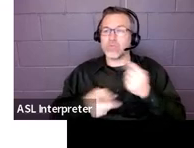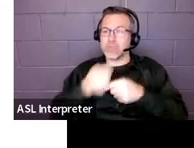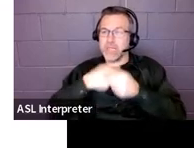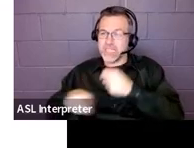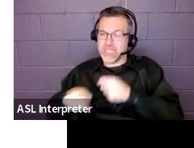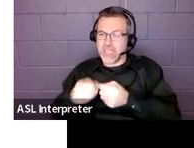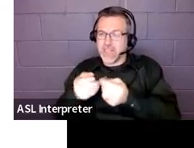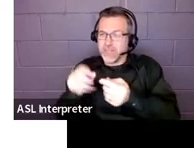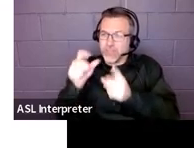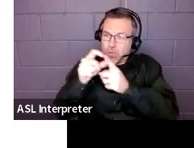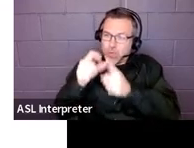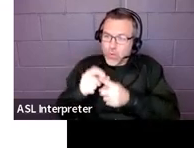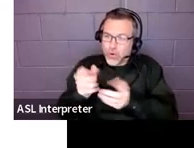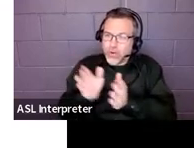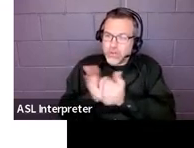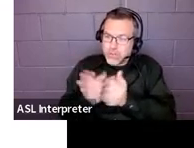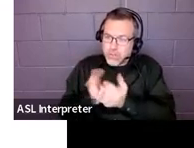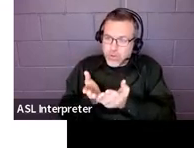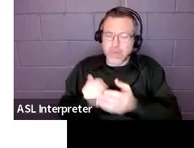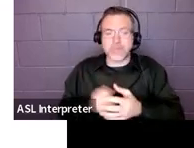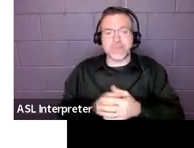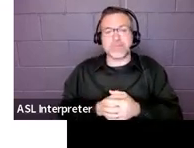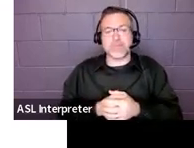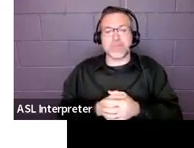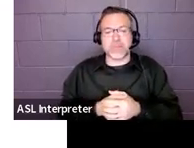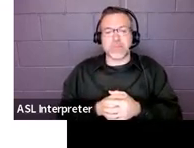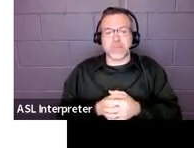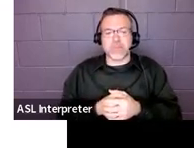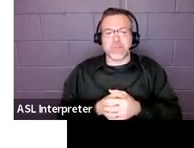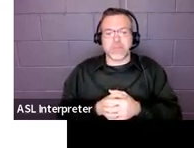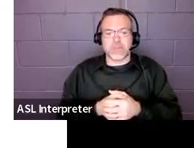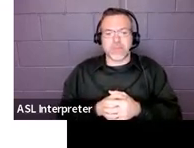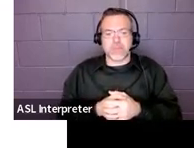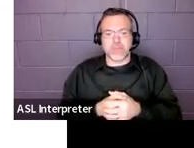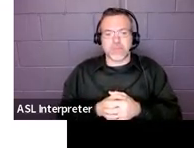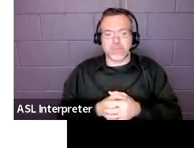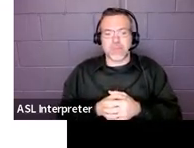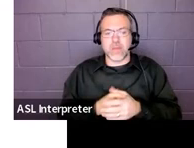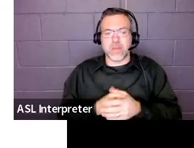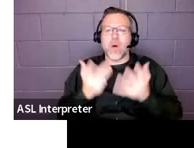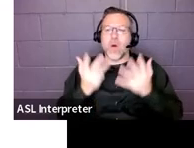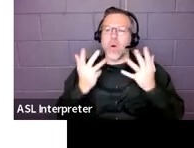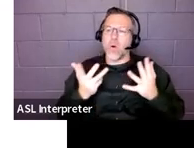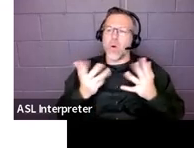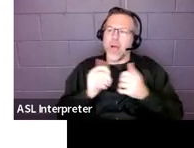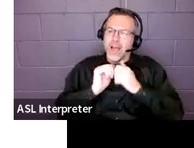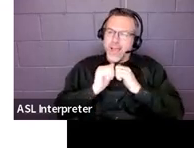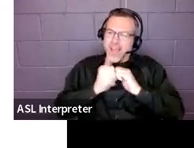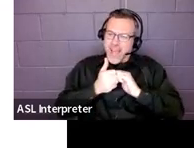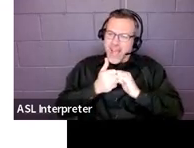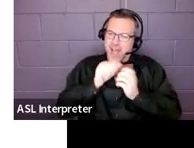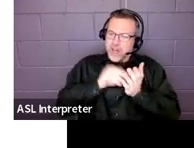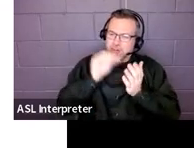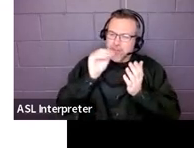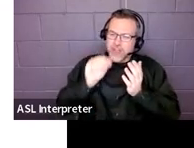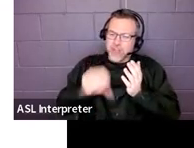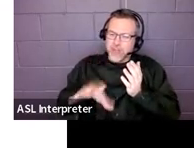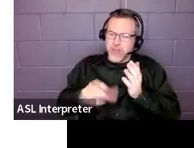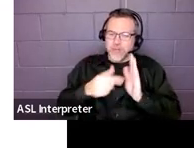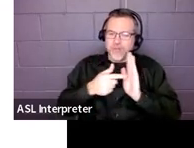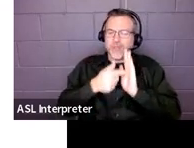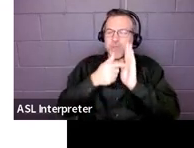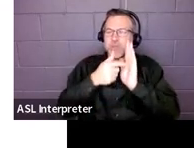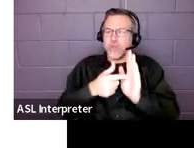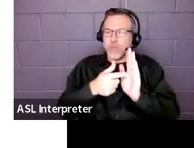textbook. Or, you know, differentiating how the child is showing you what they're learning. How they